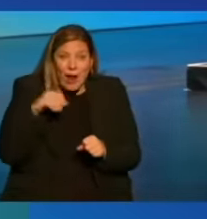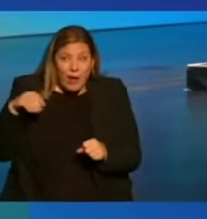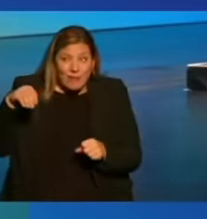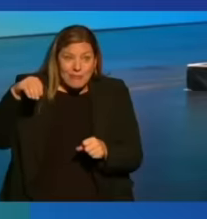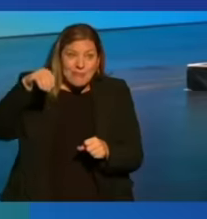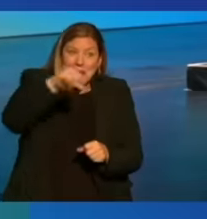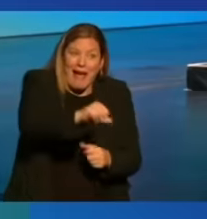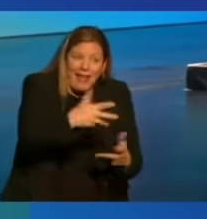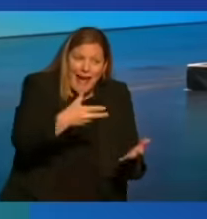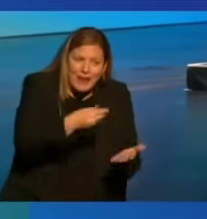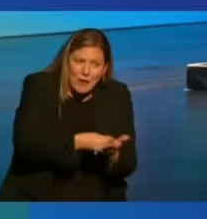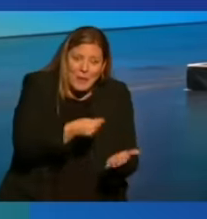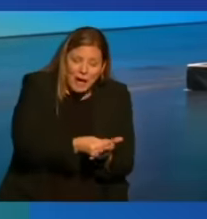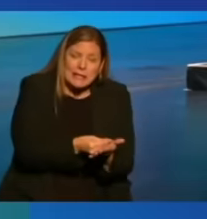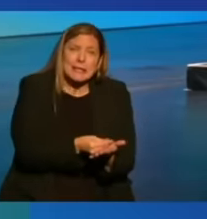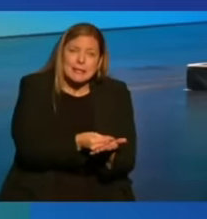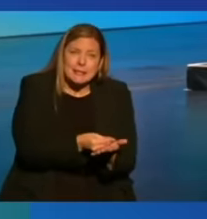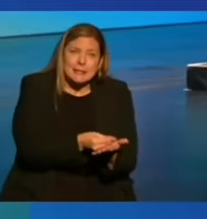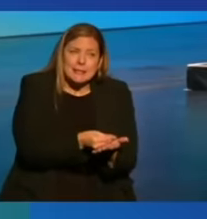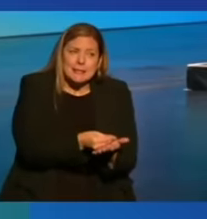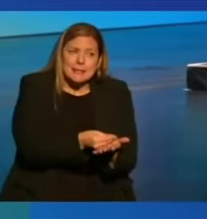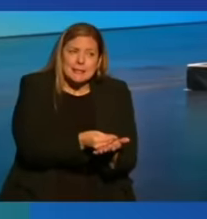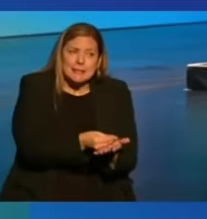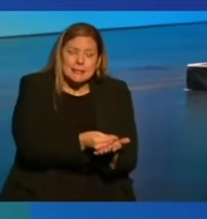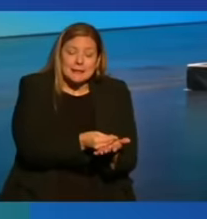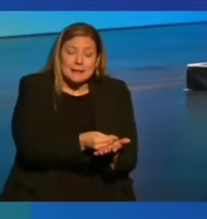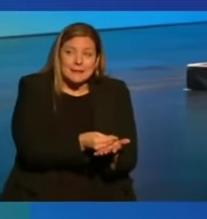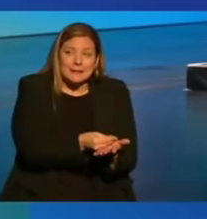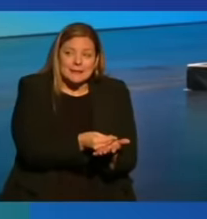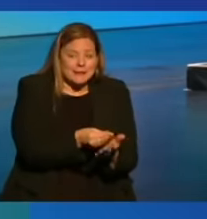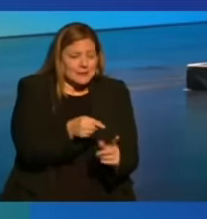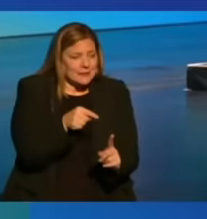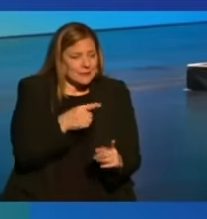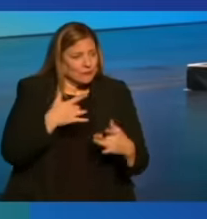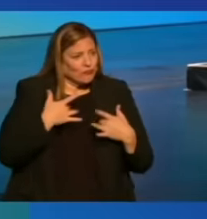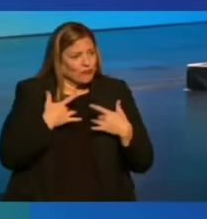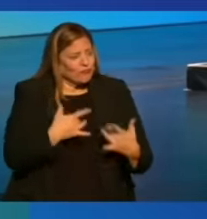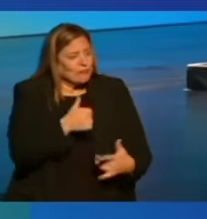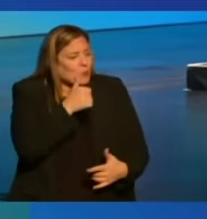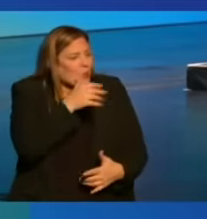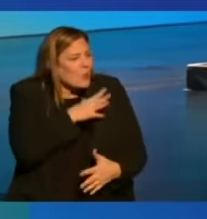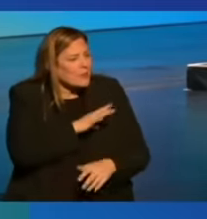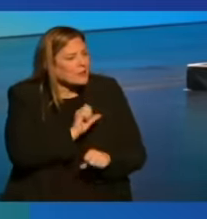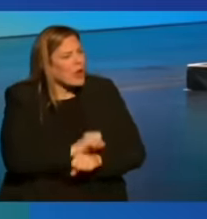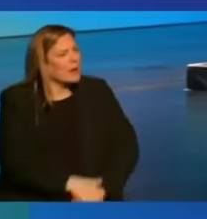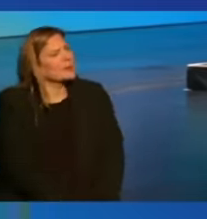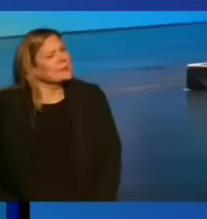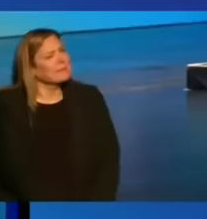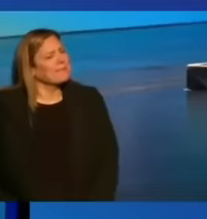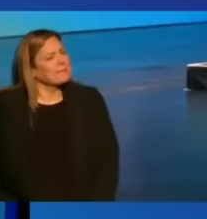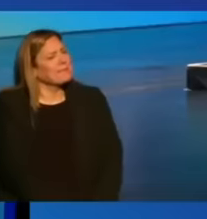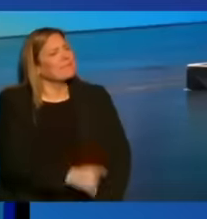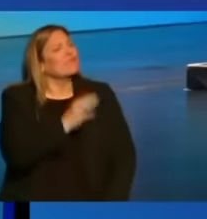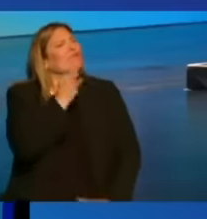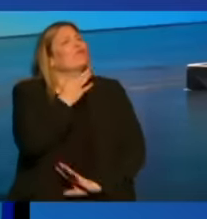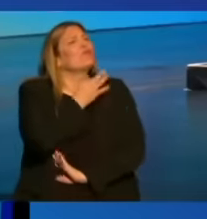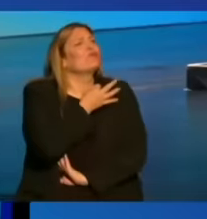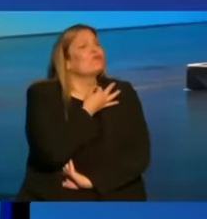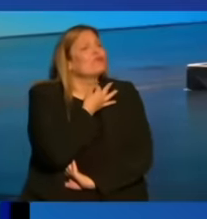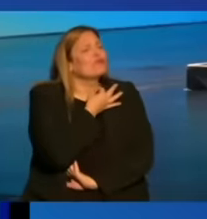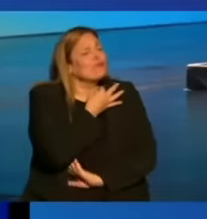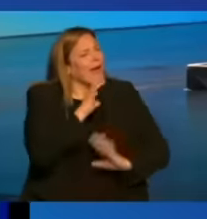are traditionally women's jobs. It's curious